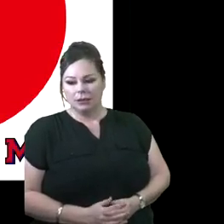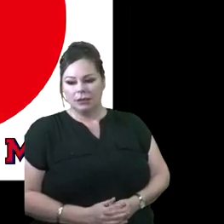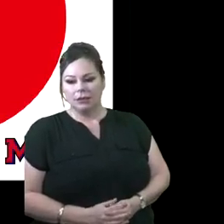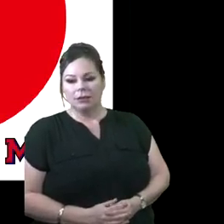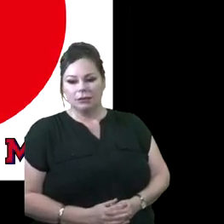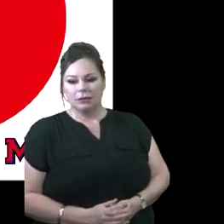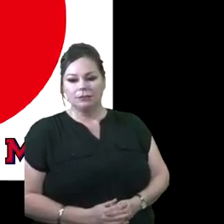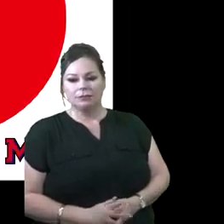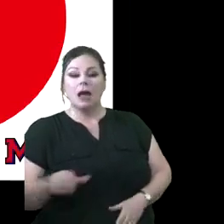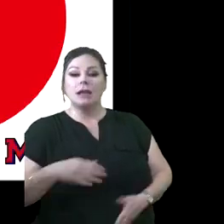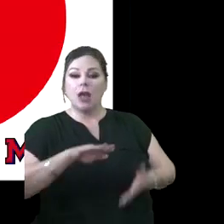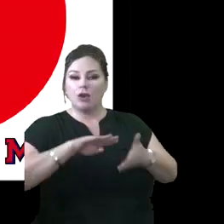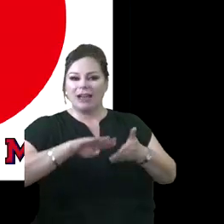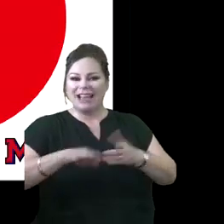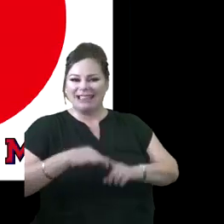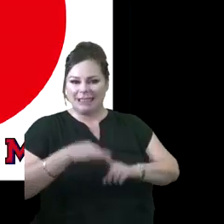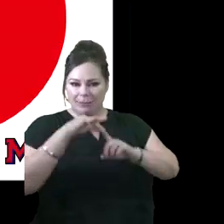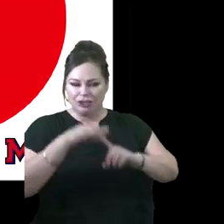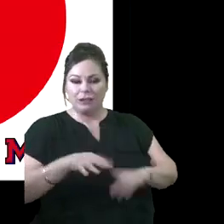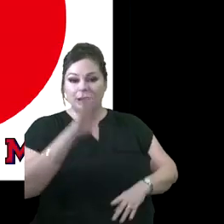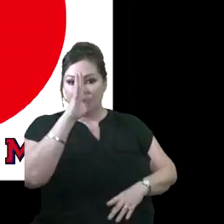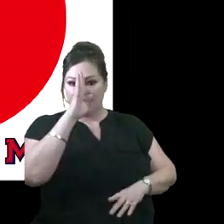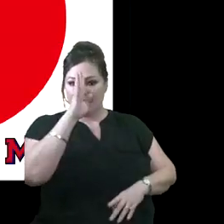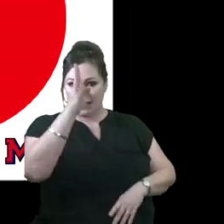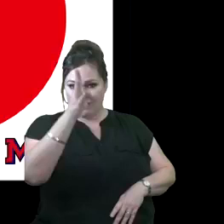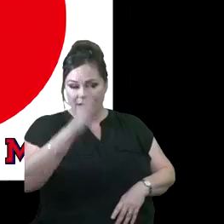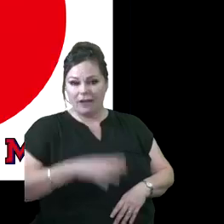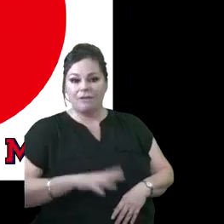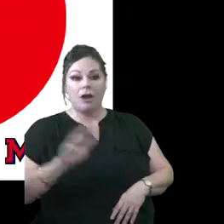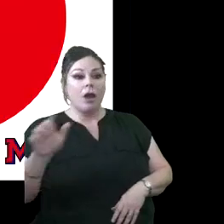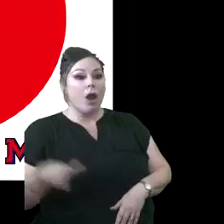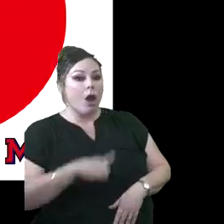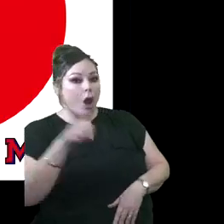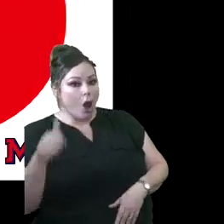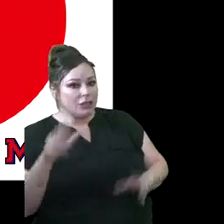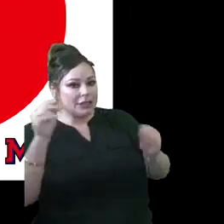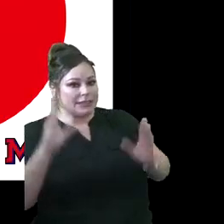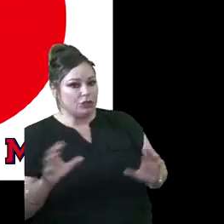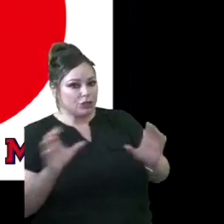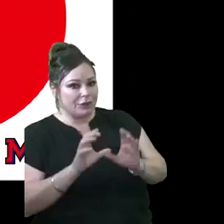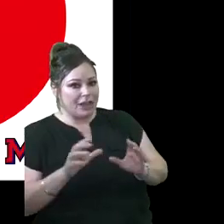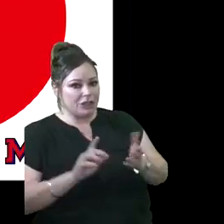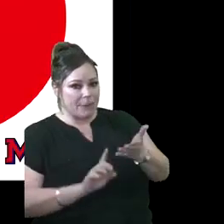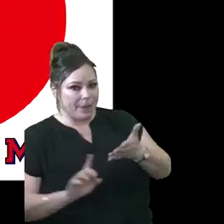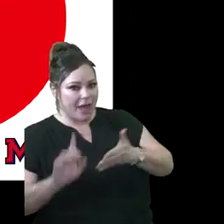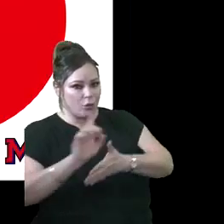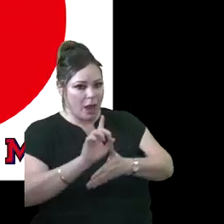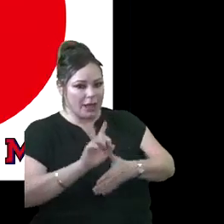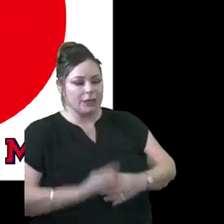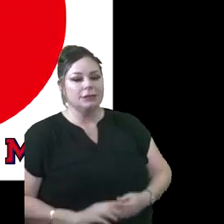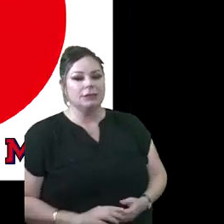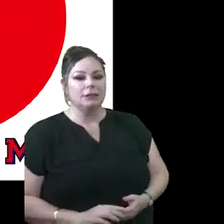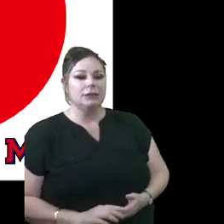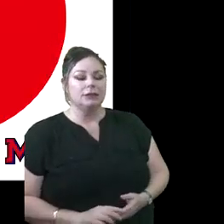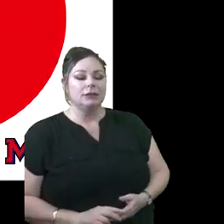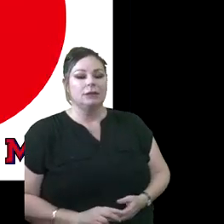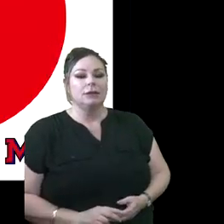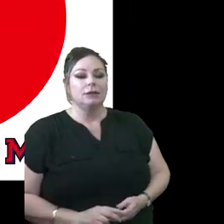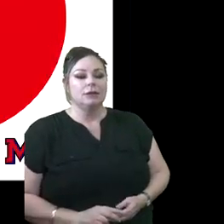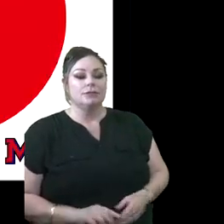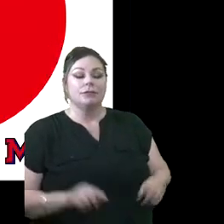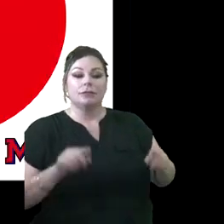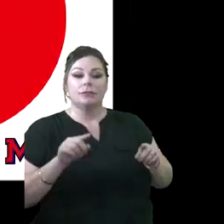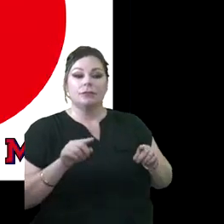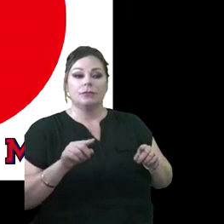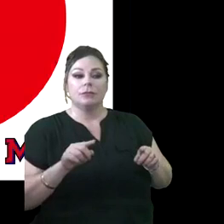Another exemption innovative alternate teacher certification pathways. And so while